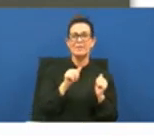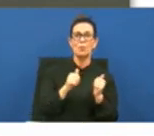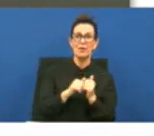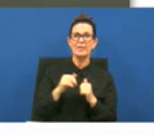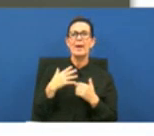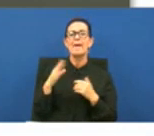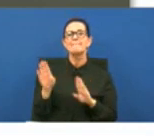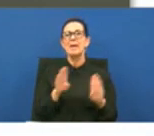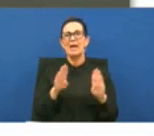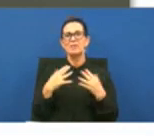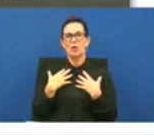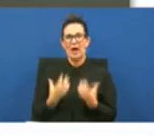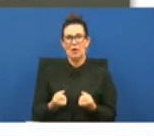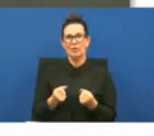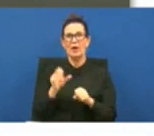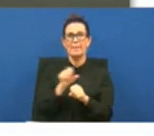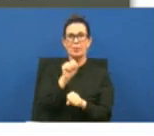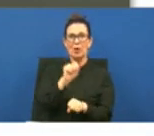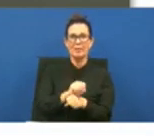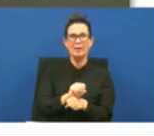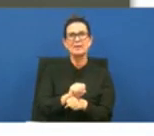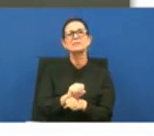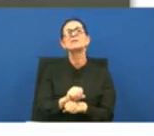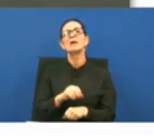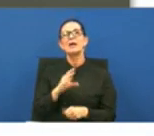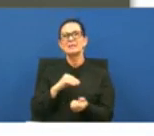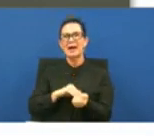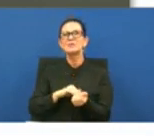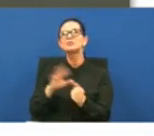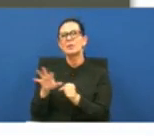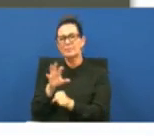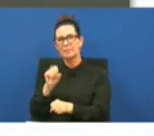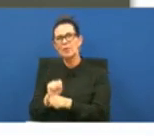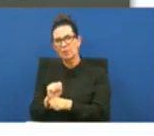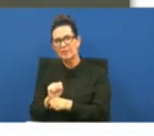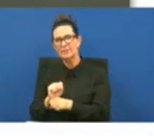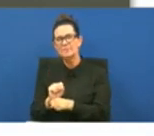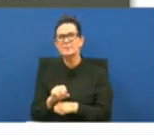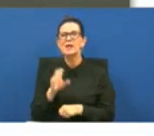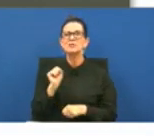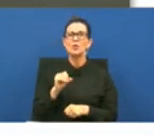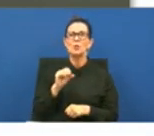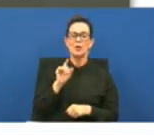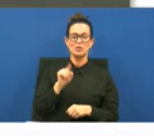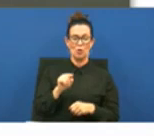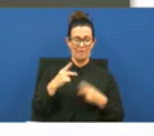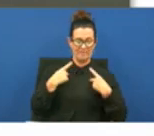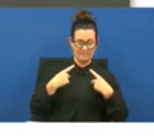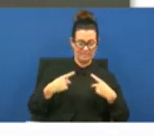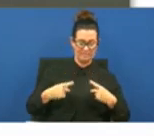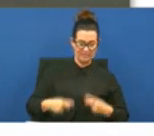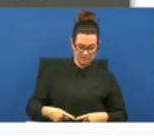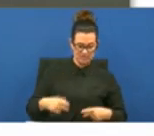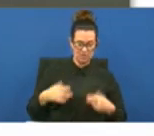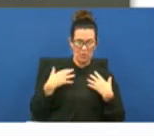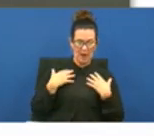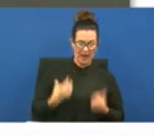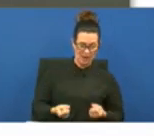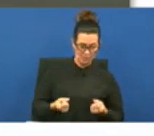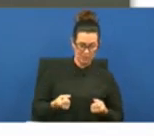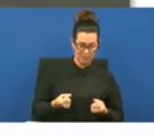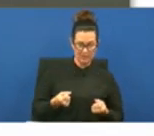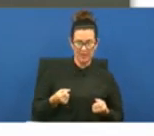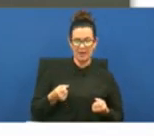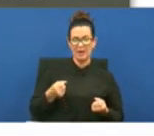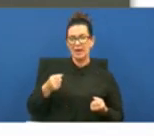and a physical health appointment because i've said this over and over if your physical health you're not going to be worried about your physical health if you're not worried about your